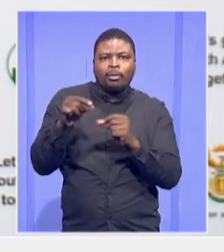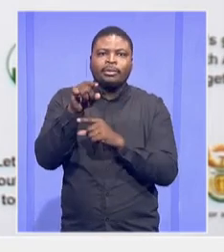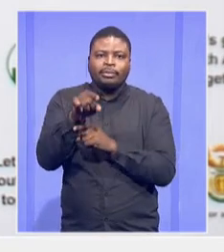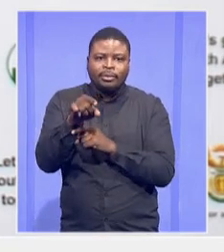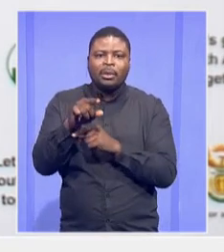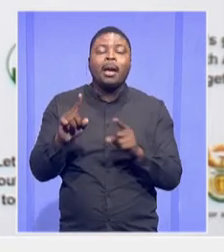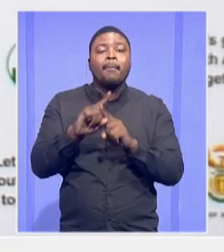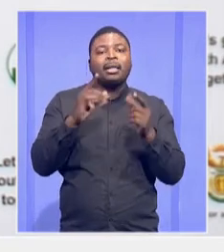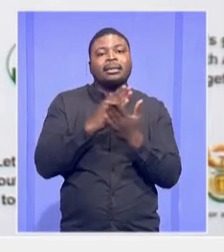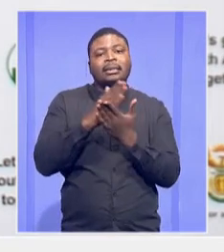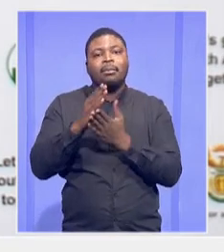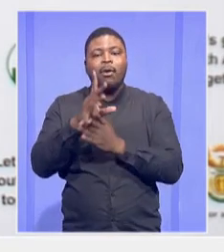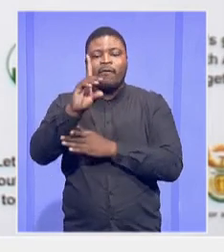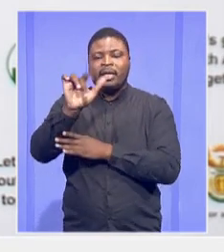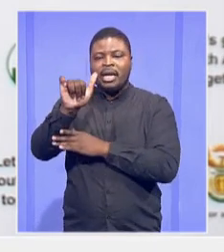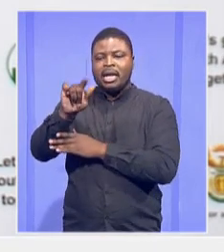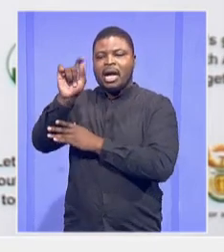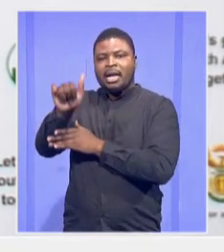data that we share.